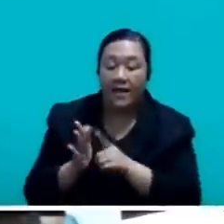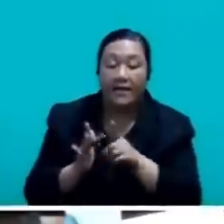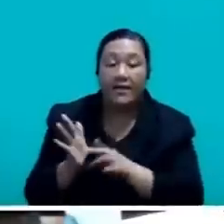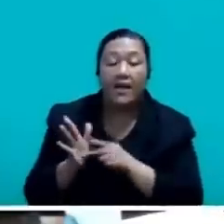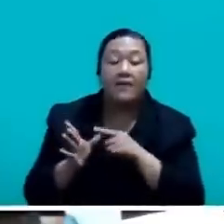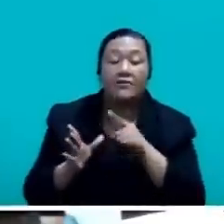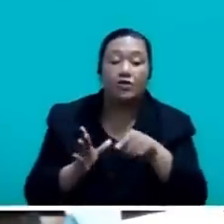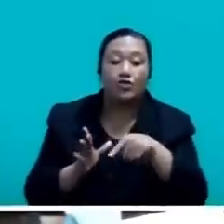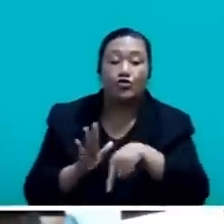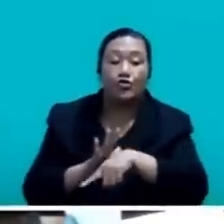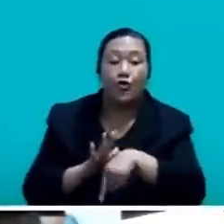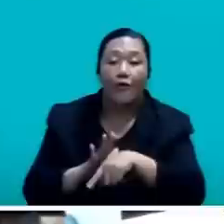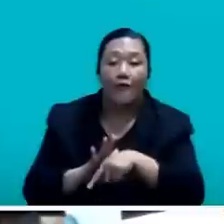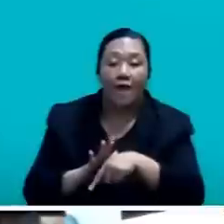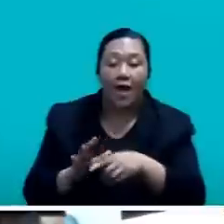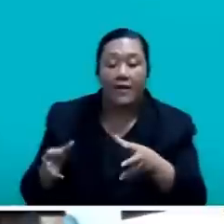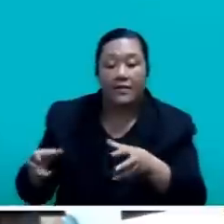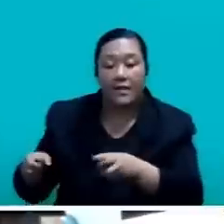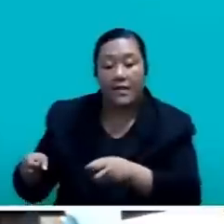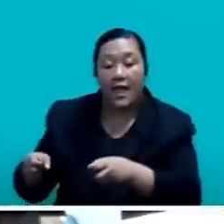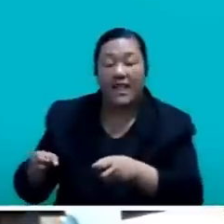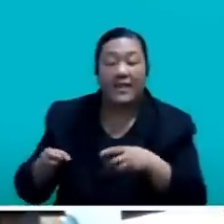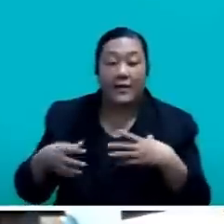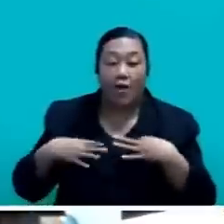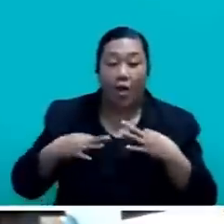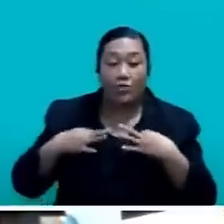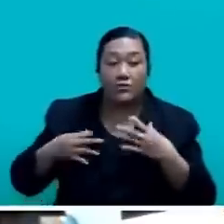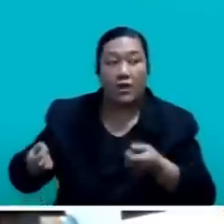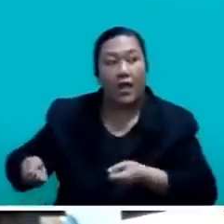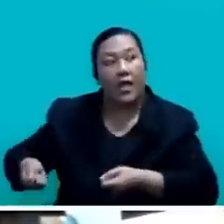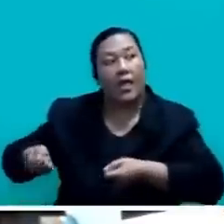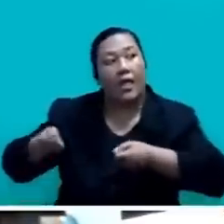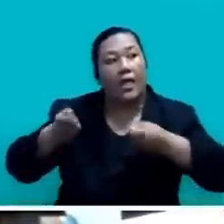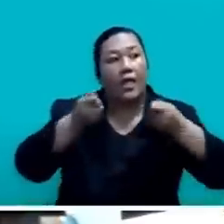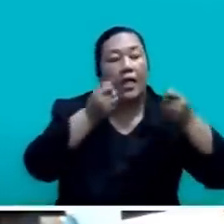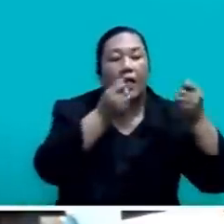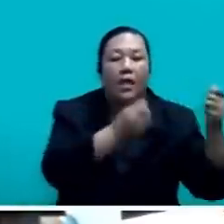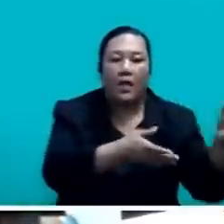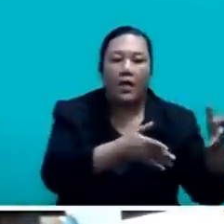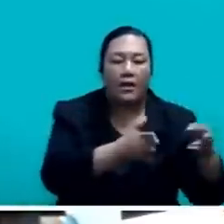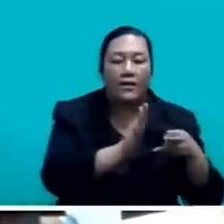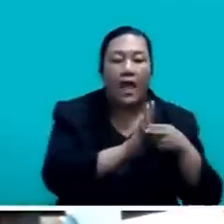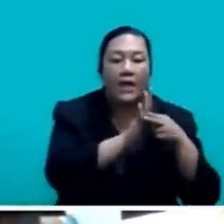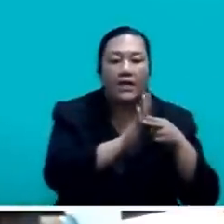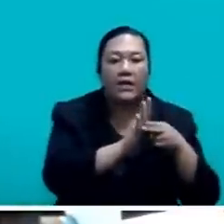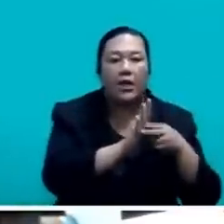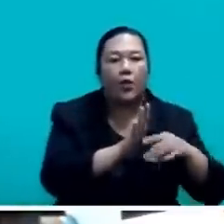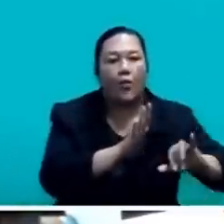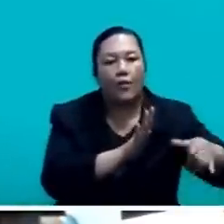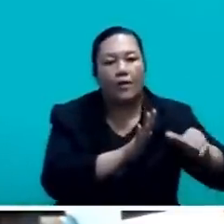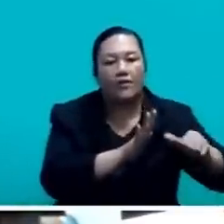for washing and to be returned back to Suba for use in the largest hospital of this country?